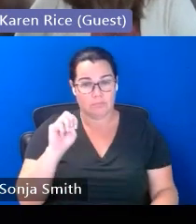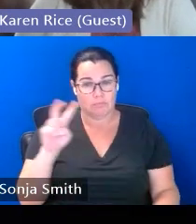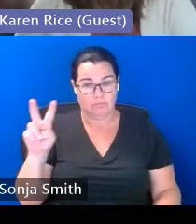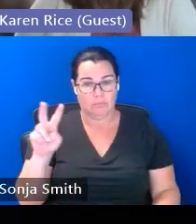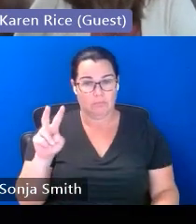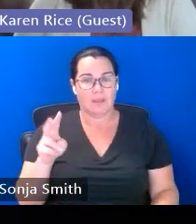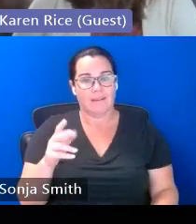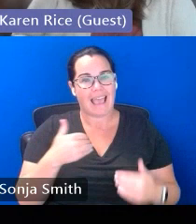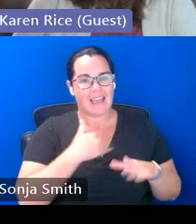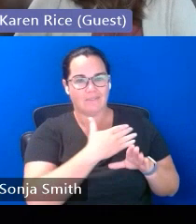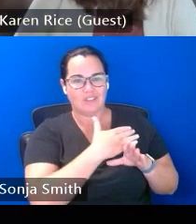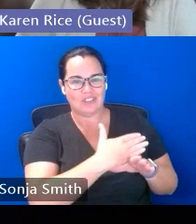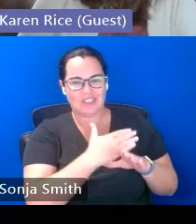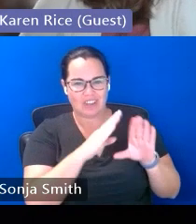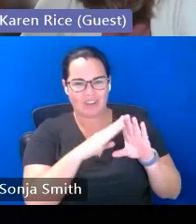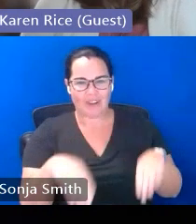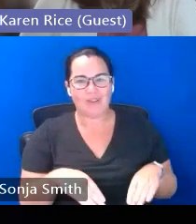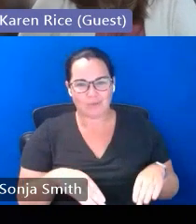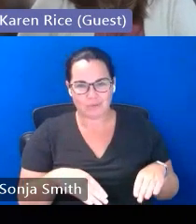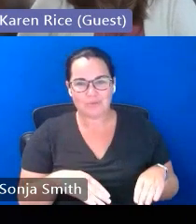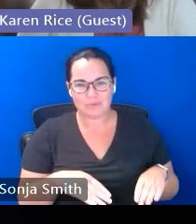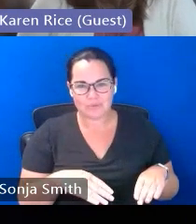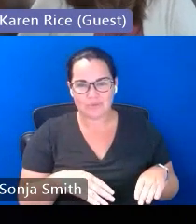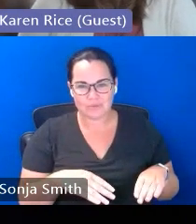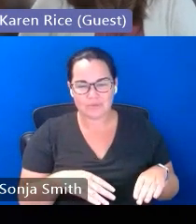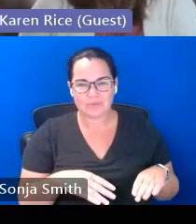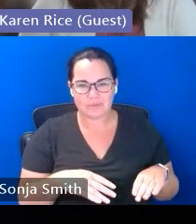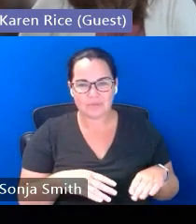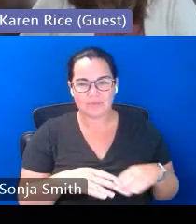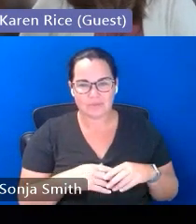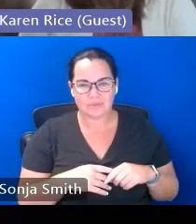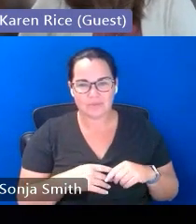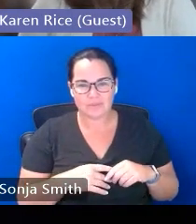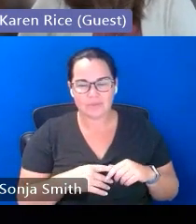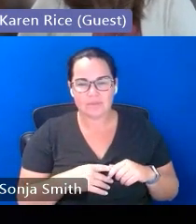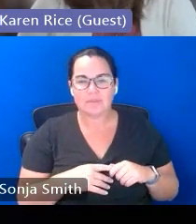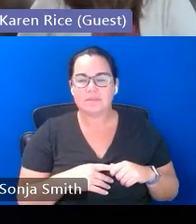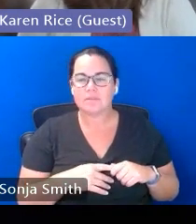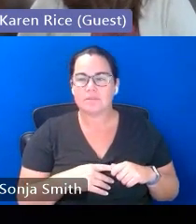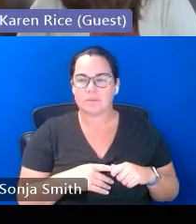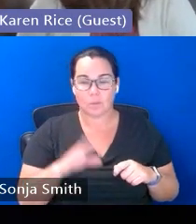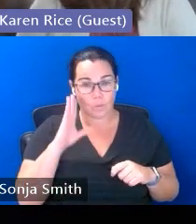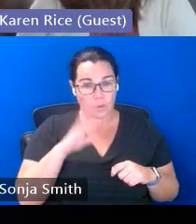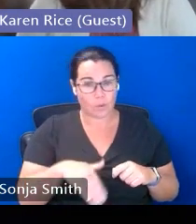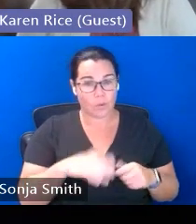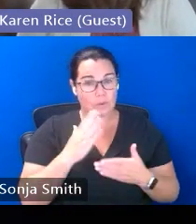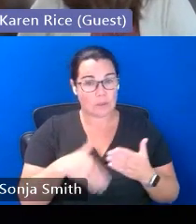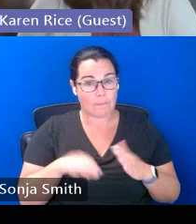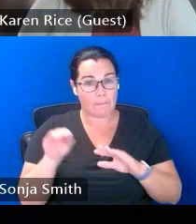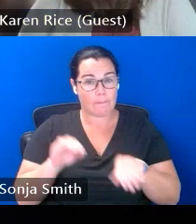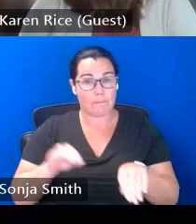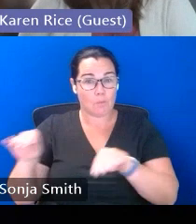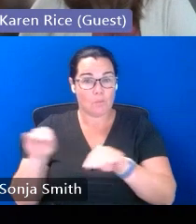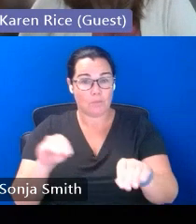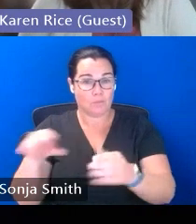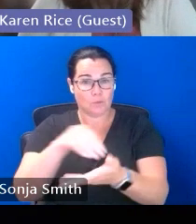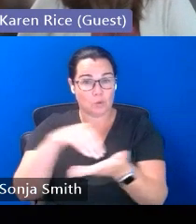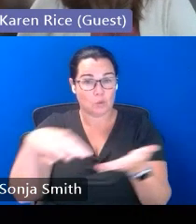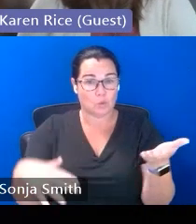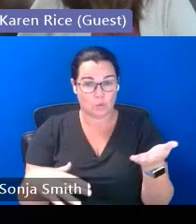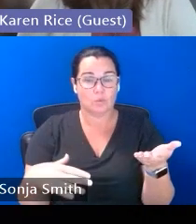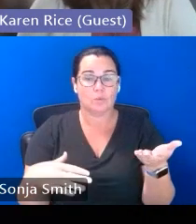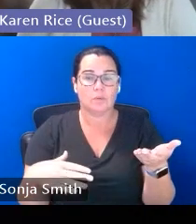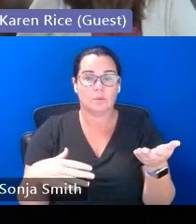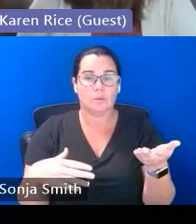housing situation and we have heard that with some of the influx of migrant students and migrant